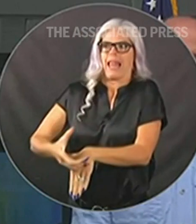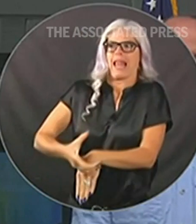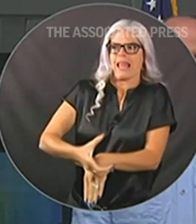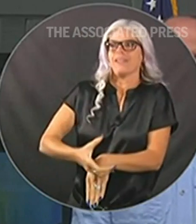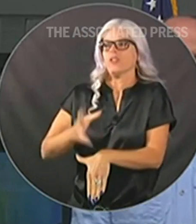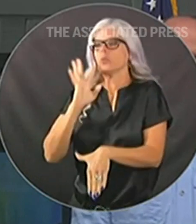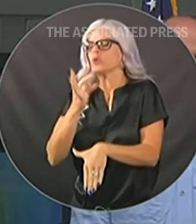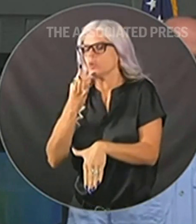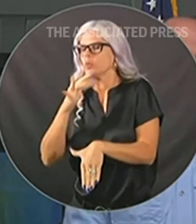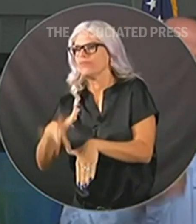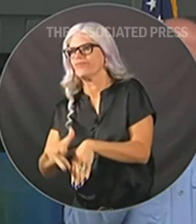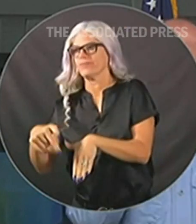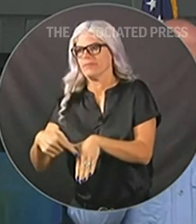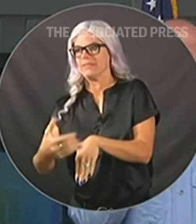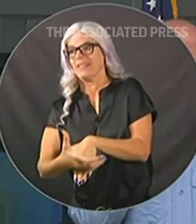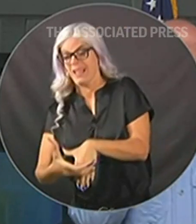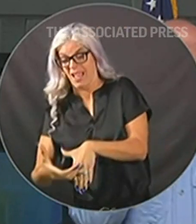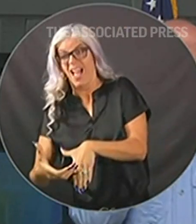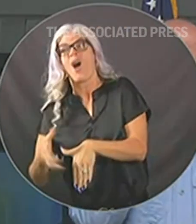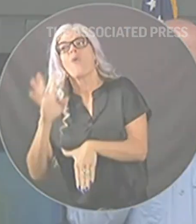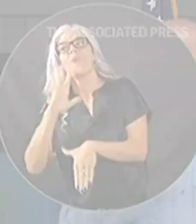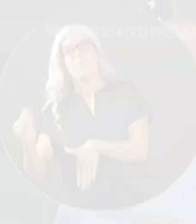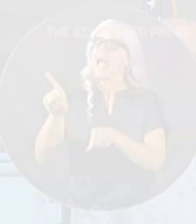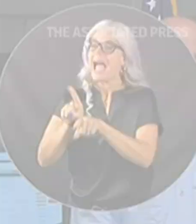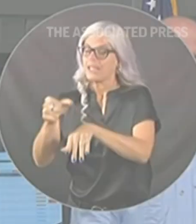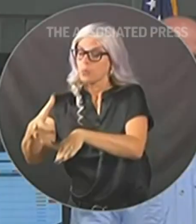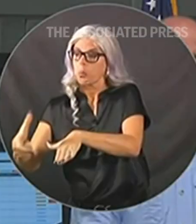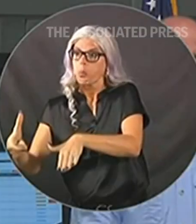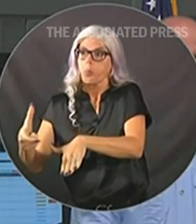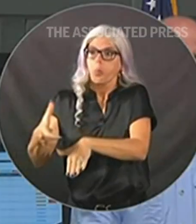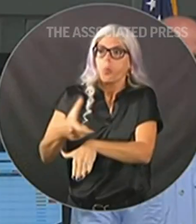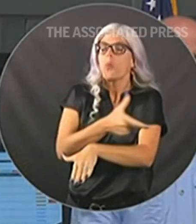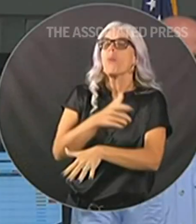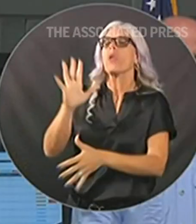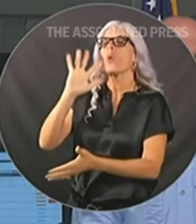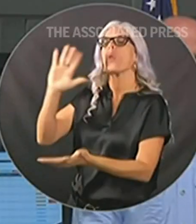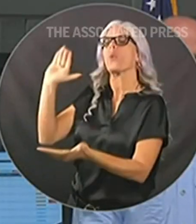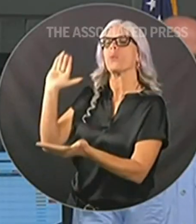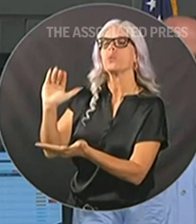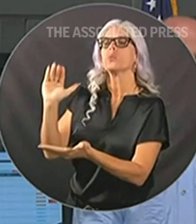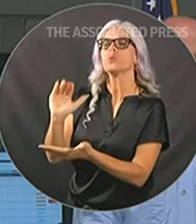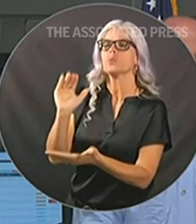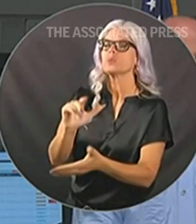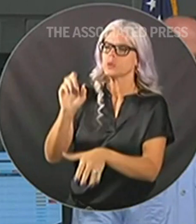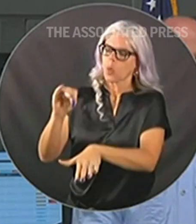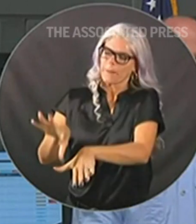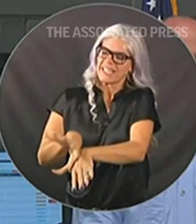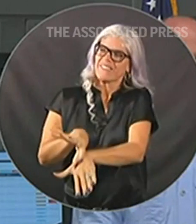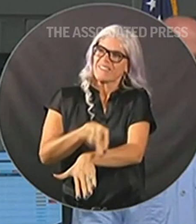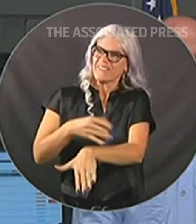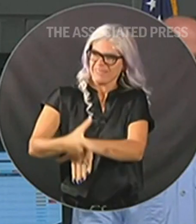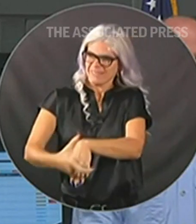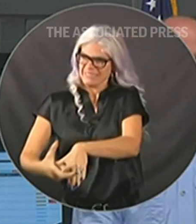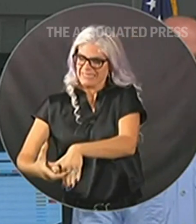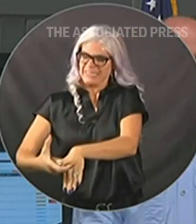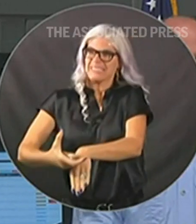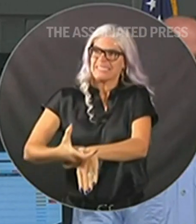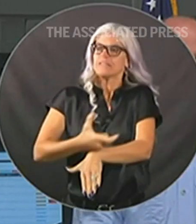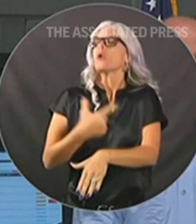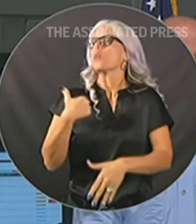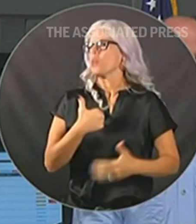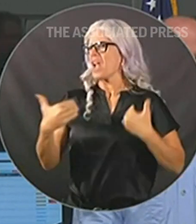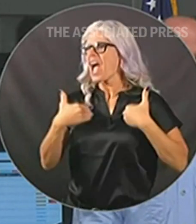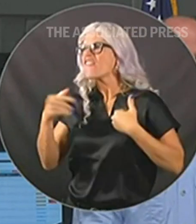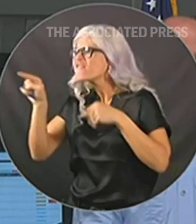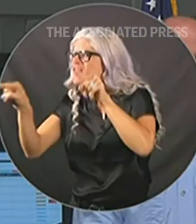reentering Florida in the Big Bend region. We're ready and we have resources to respond to whatever post storm needs may